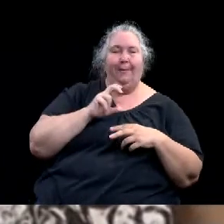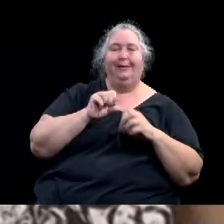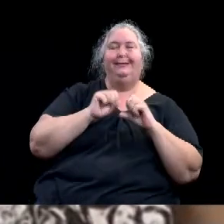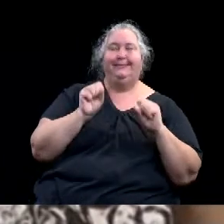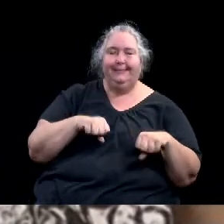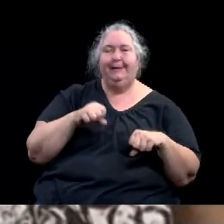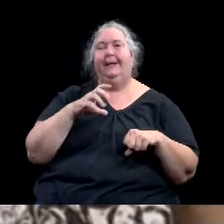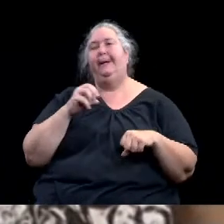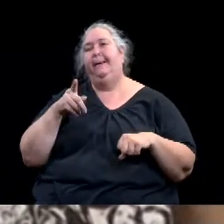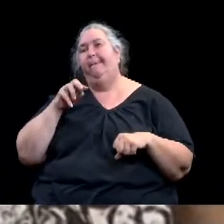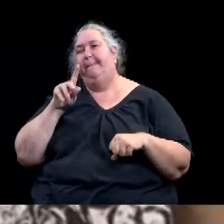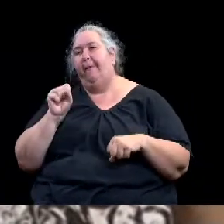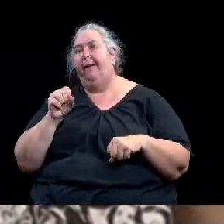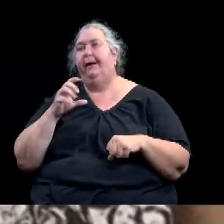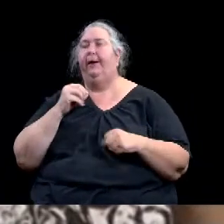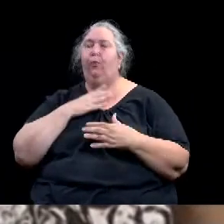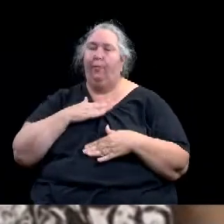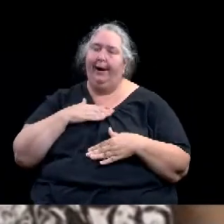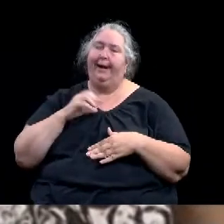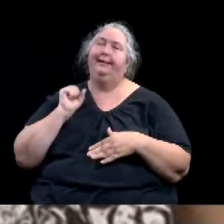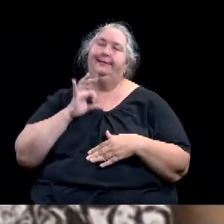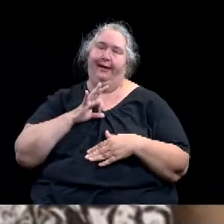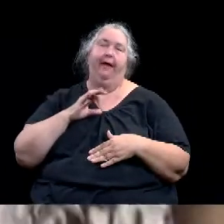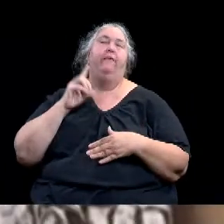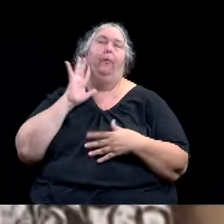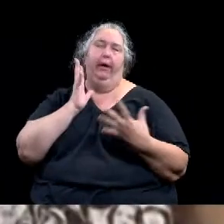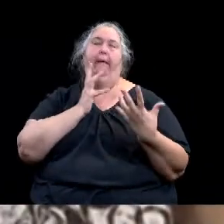um, we just have to really make sure that we communicate that properly.